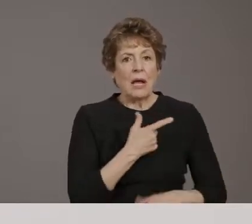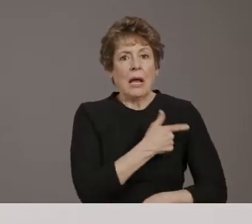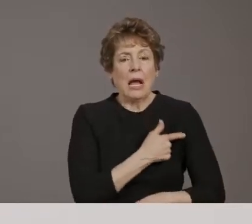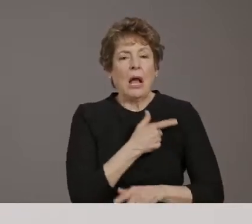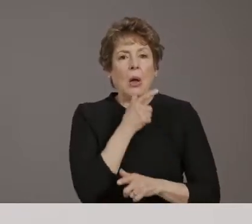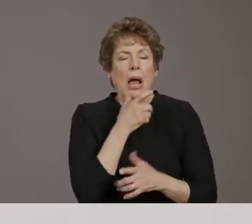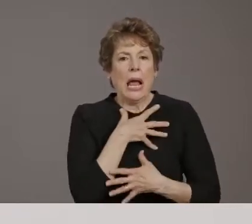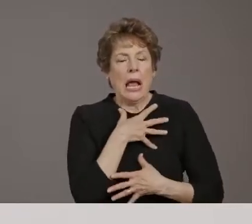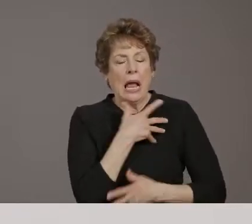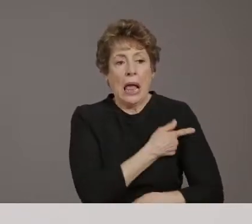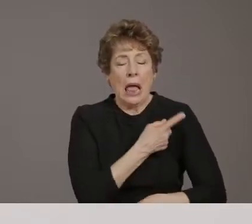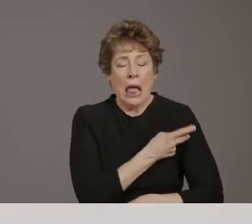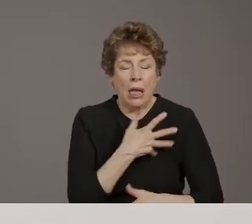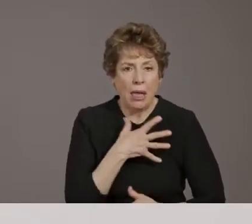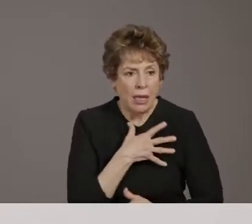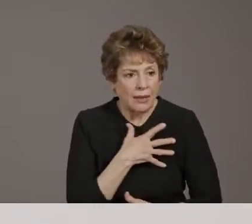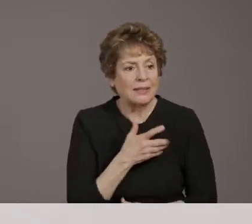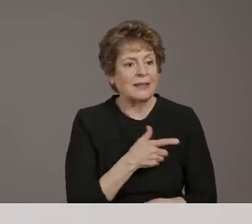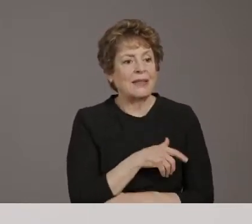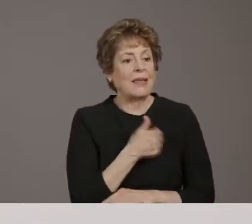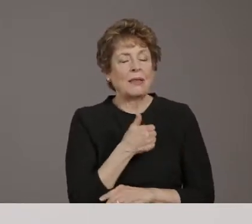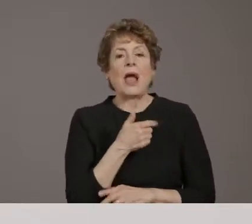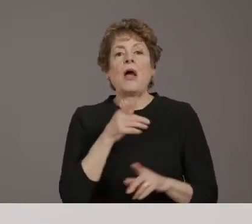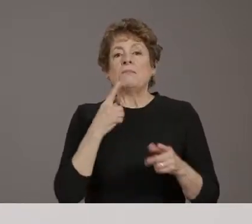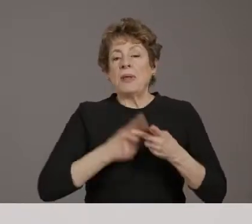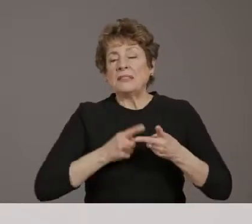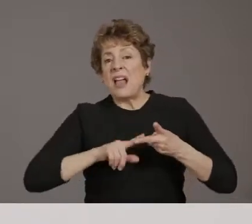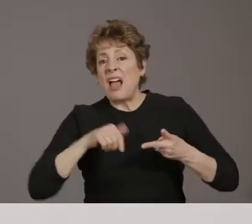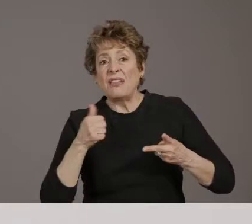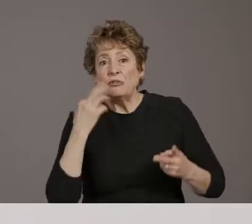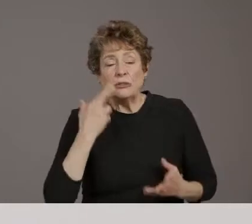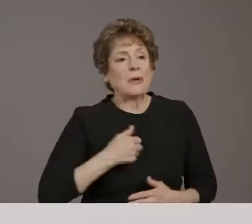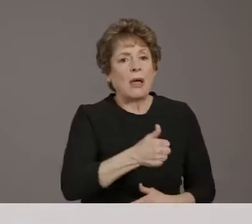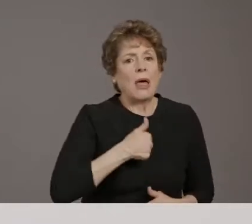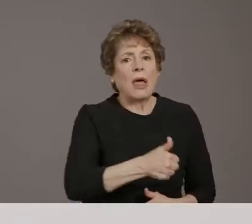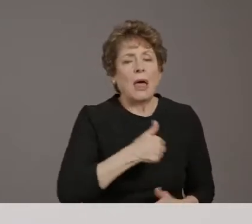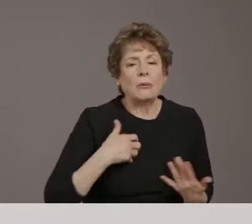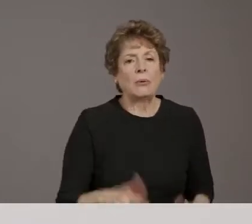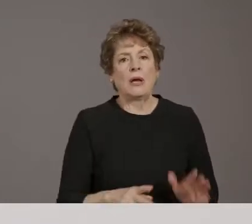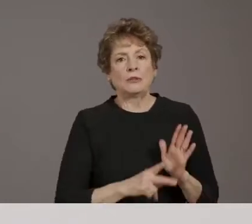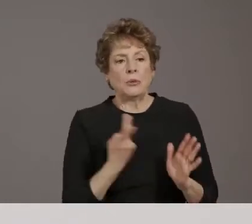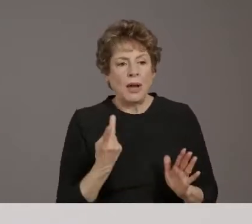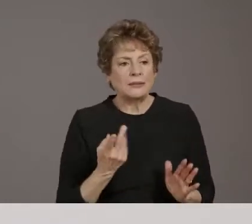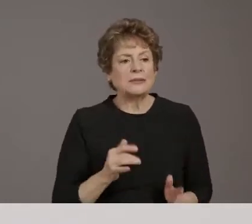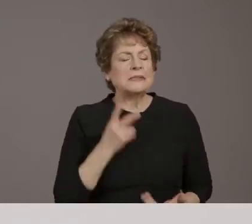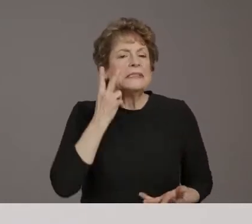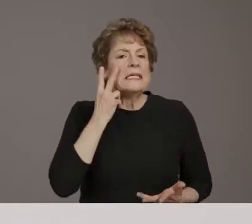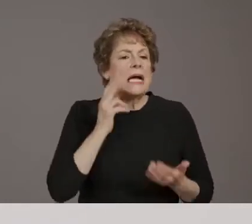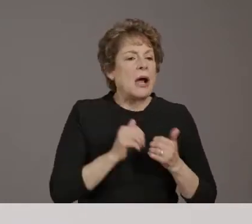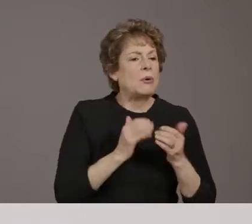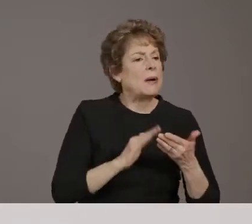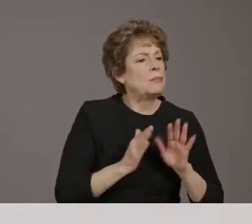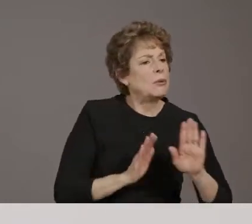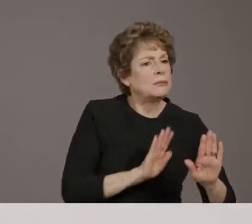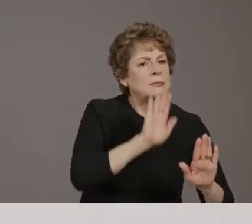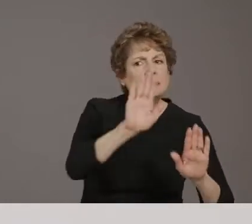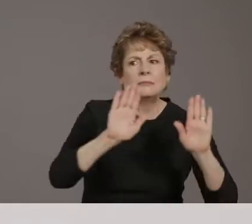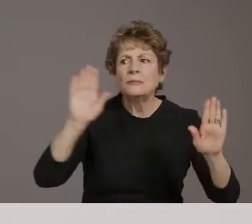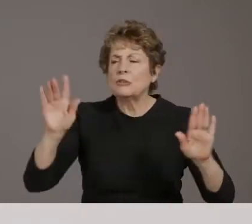that want the two dose. Um, and so it'll be interesting to see how the community reacts to the different types of vaccine.